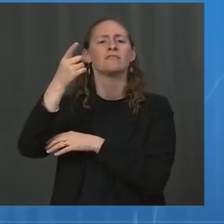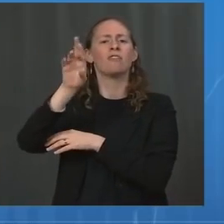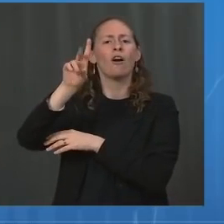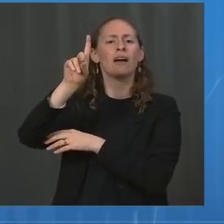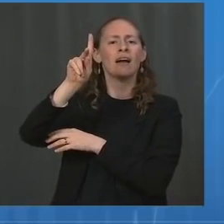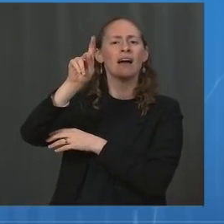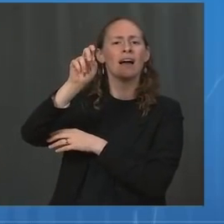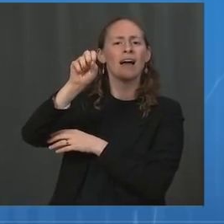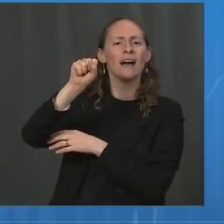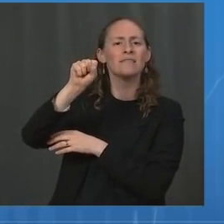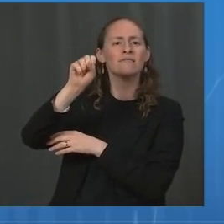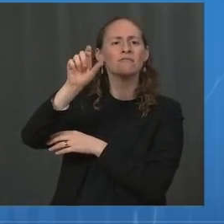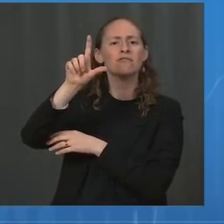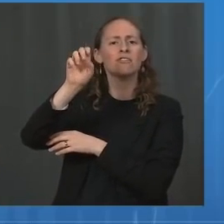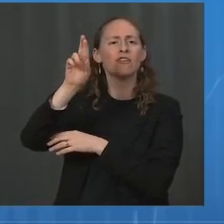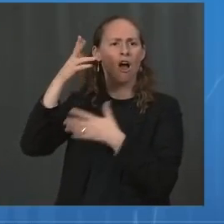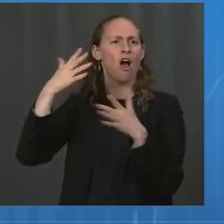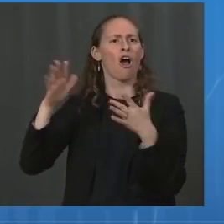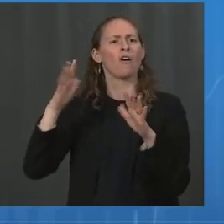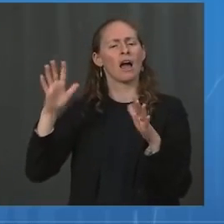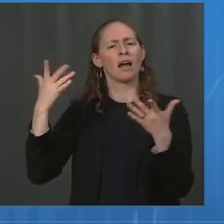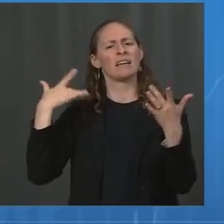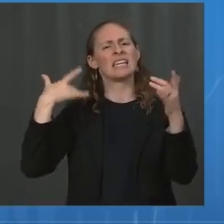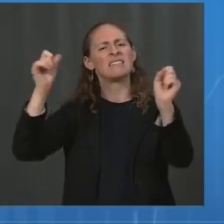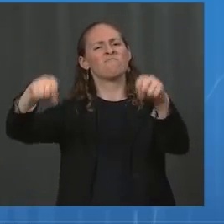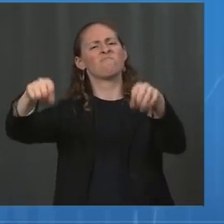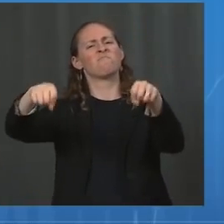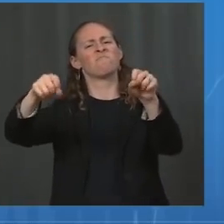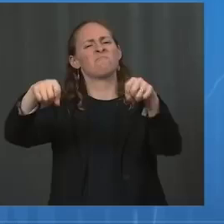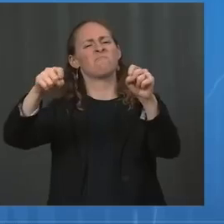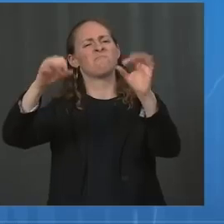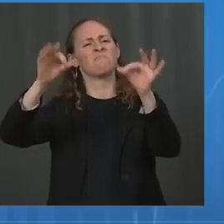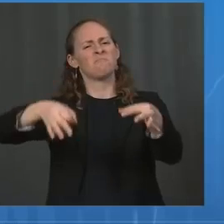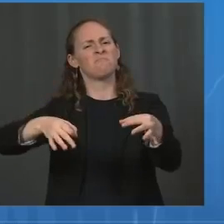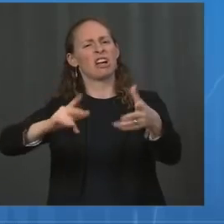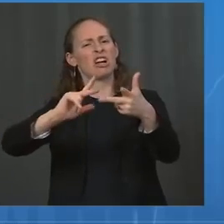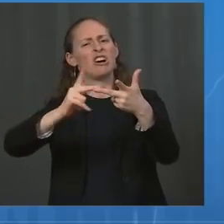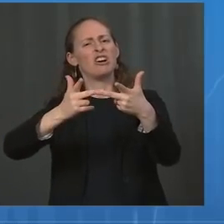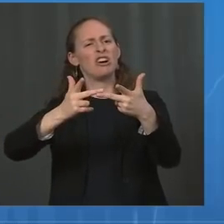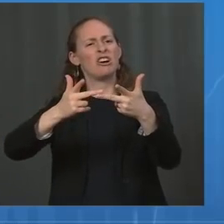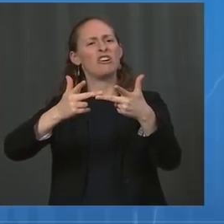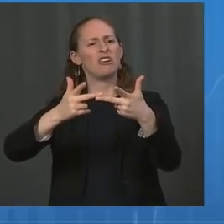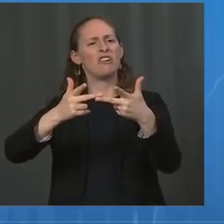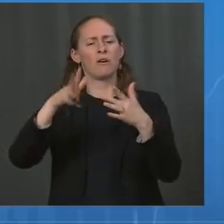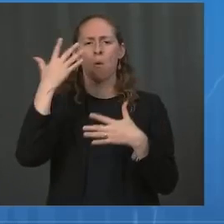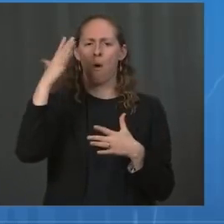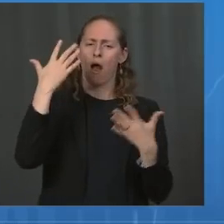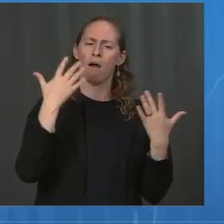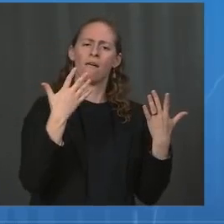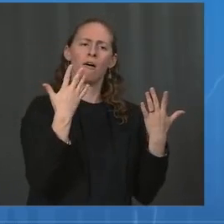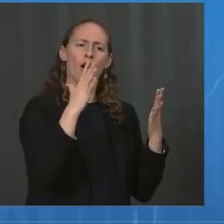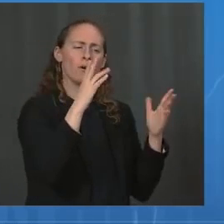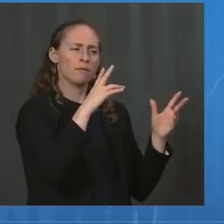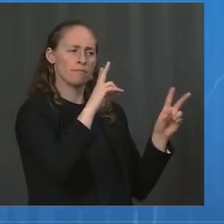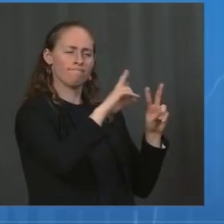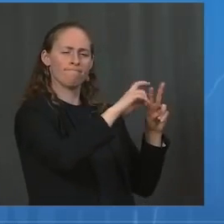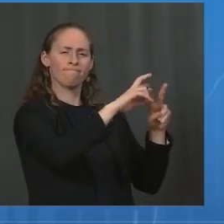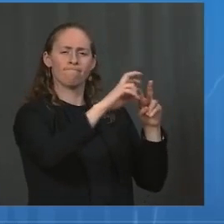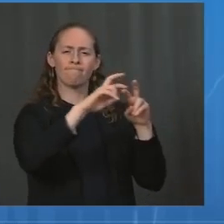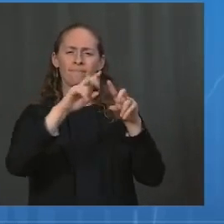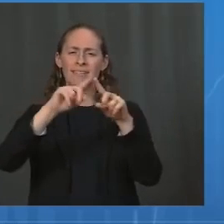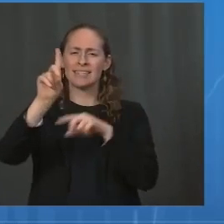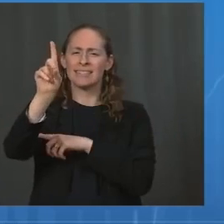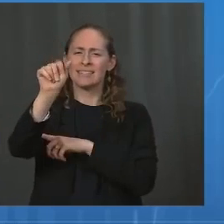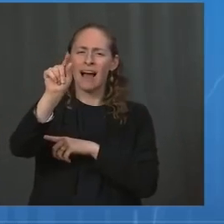experts laid out, having reviewed all the available data, it is in their clinical judgment that it is time to prepare